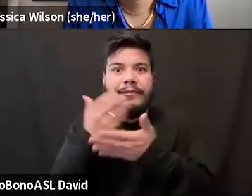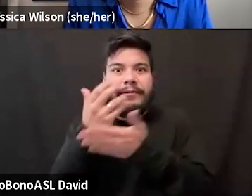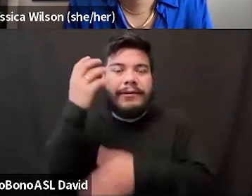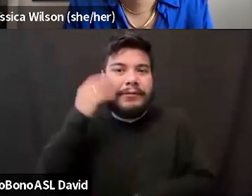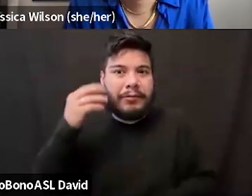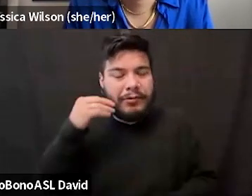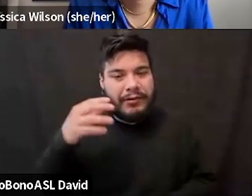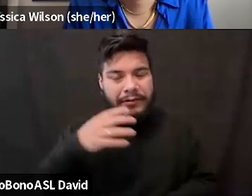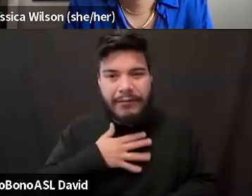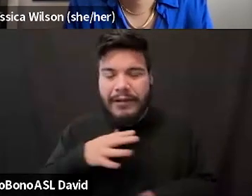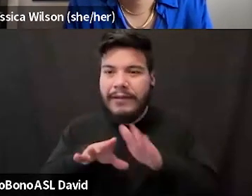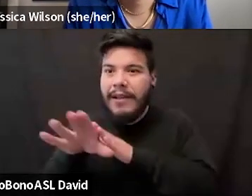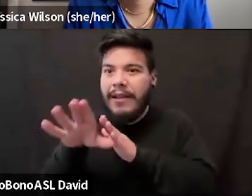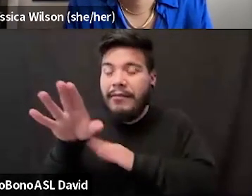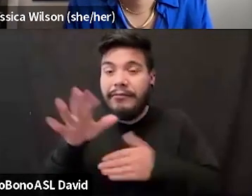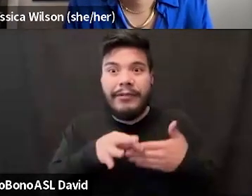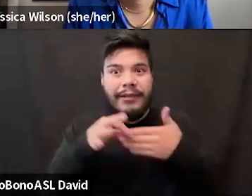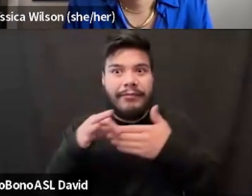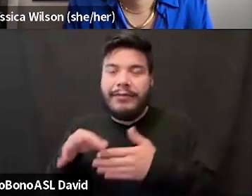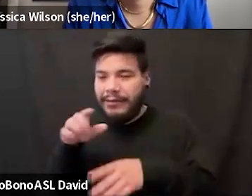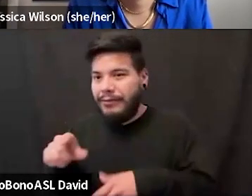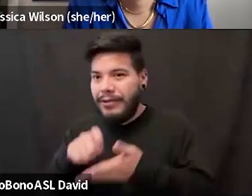in my work, which led me to writing this book.